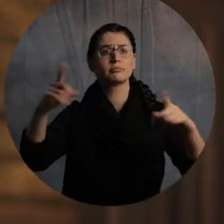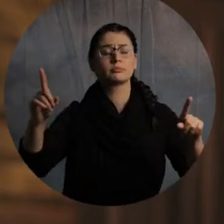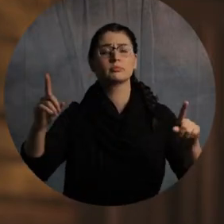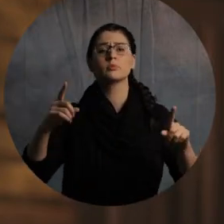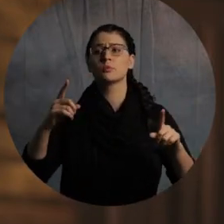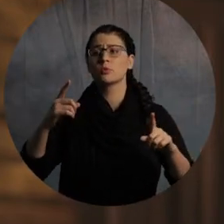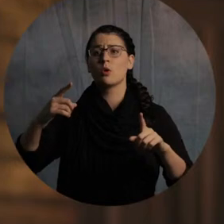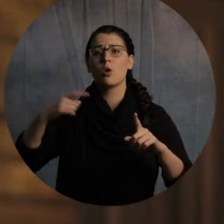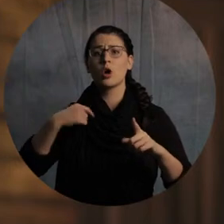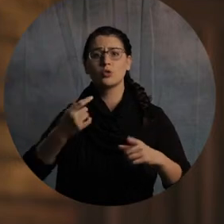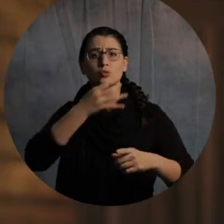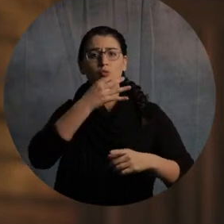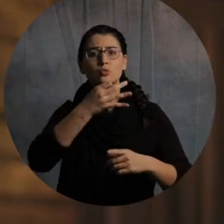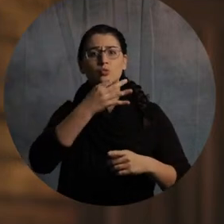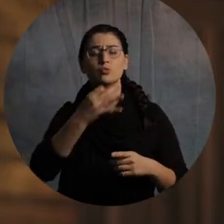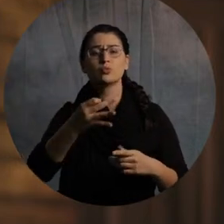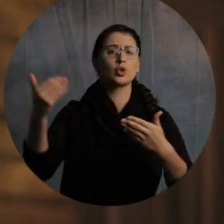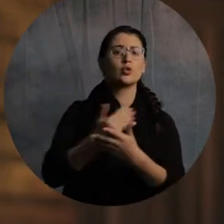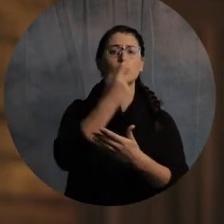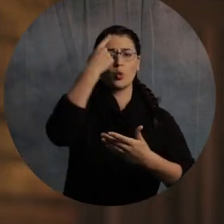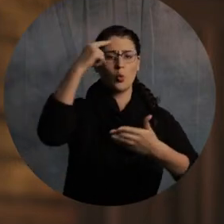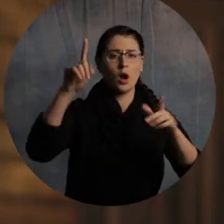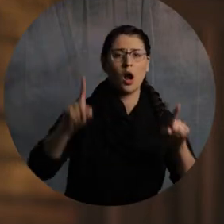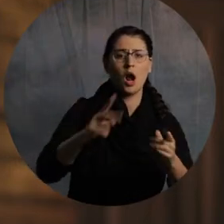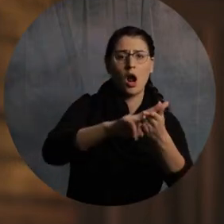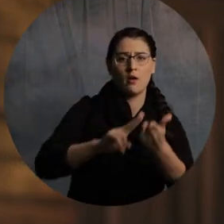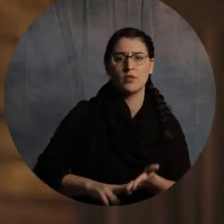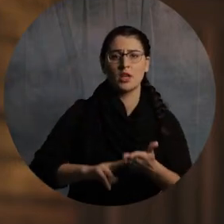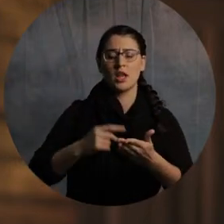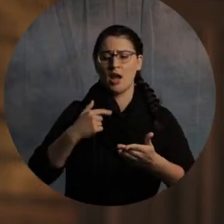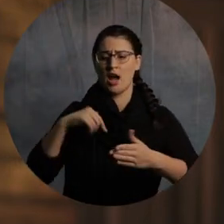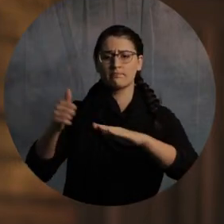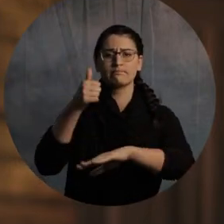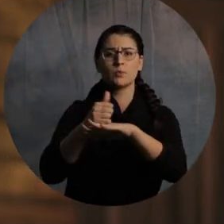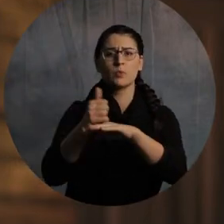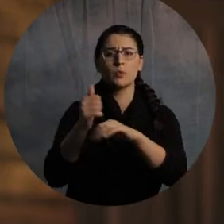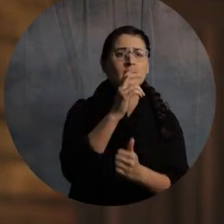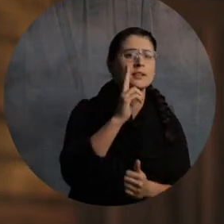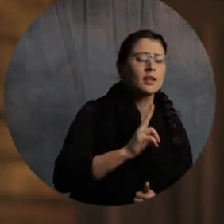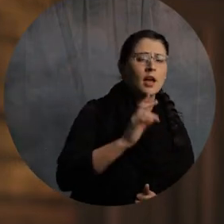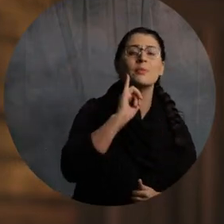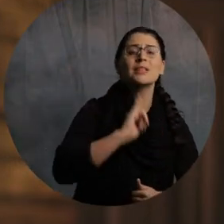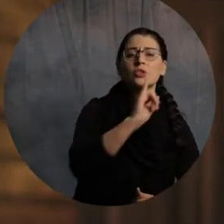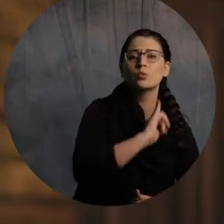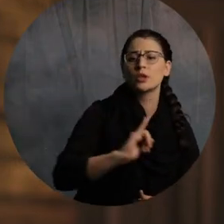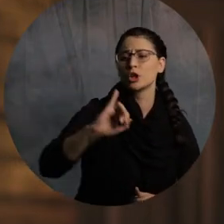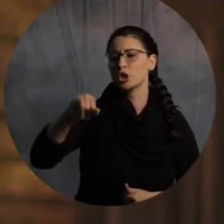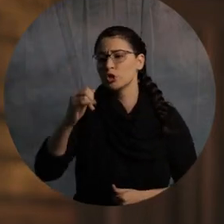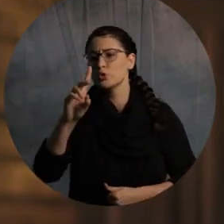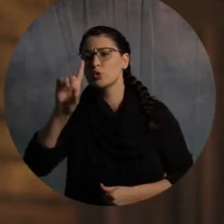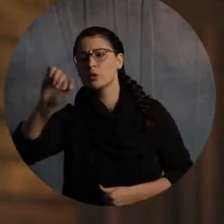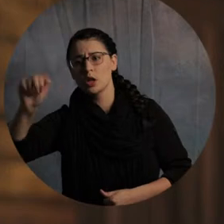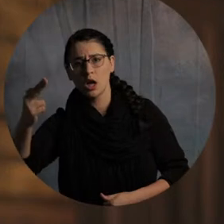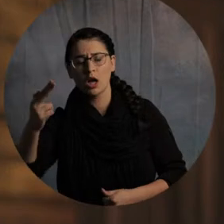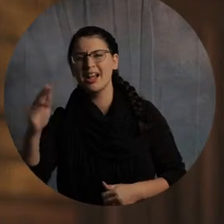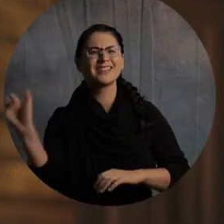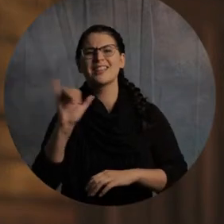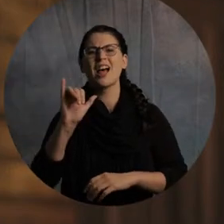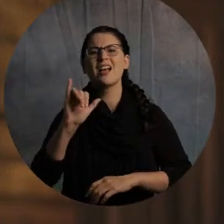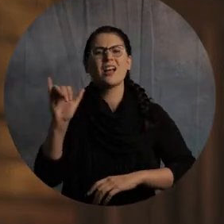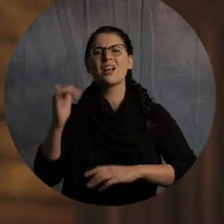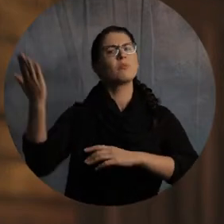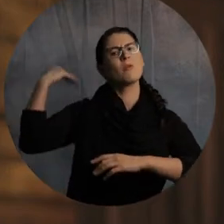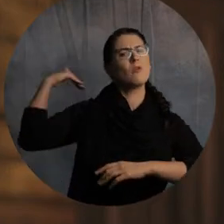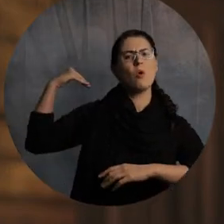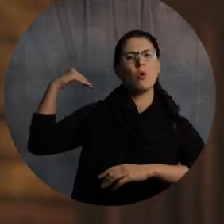covenant with the house of Israel and the house of Judah, not like the covenant that I made with their fathers on the day when I took